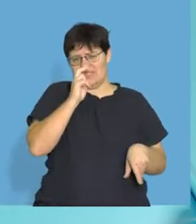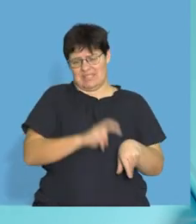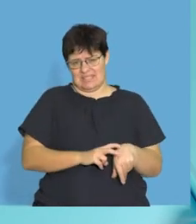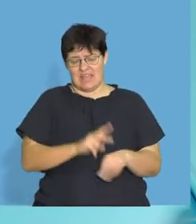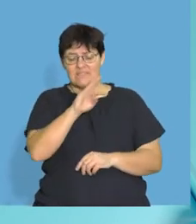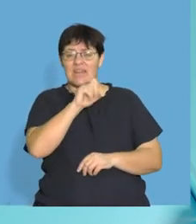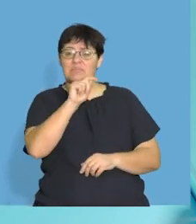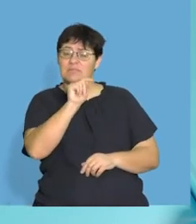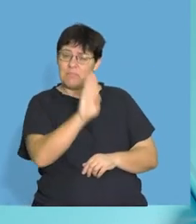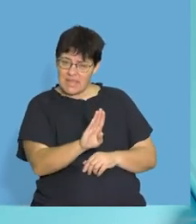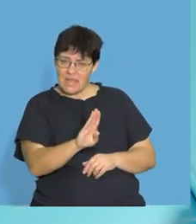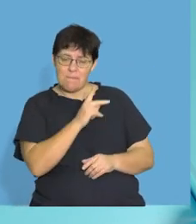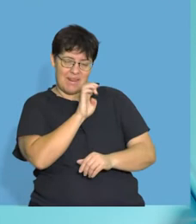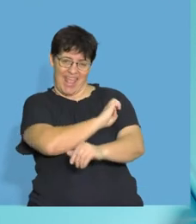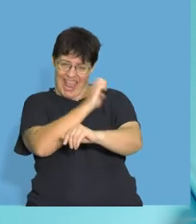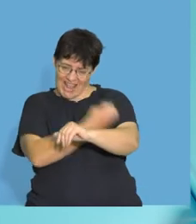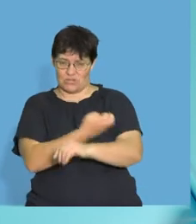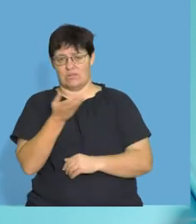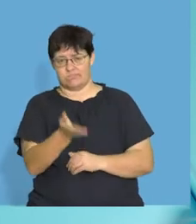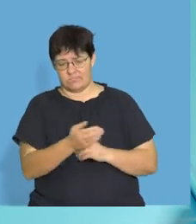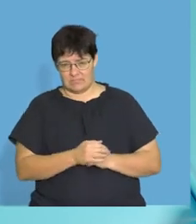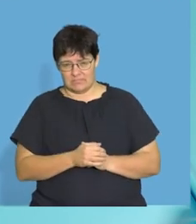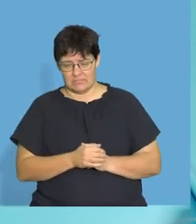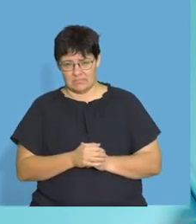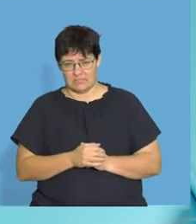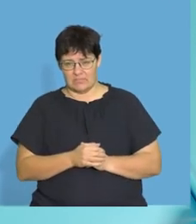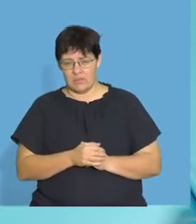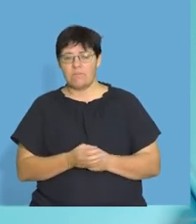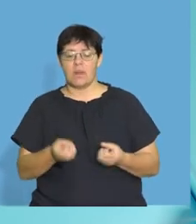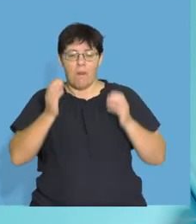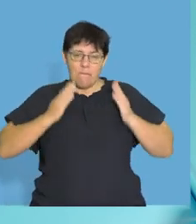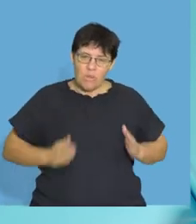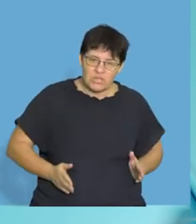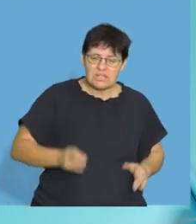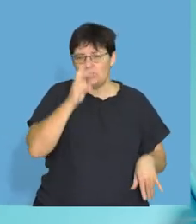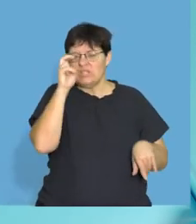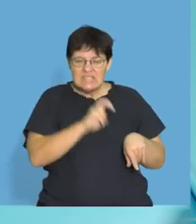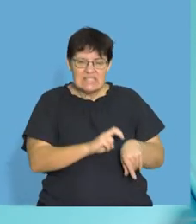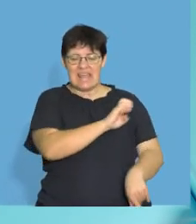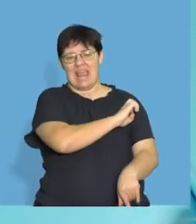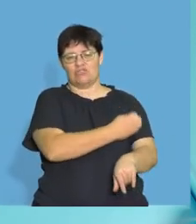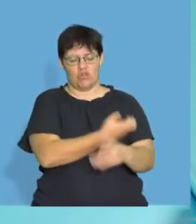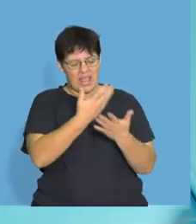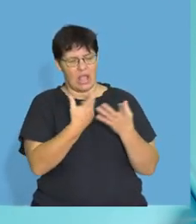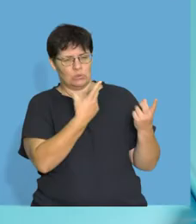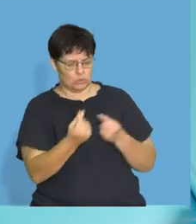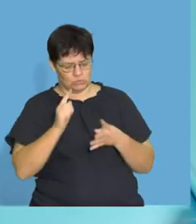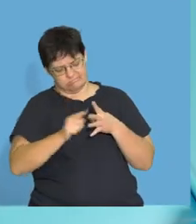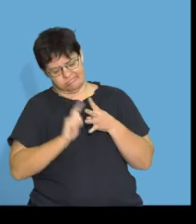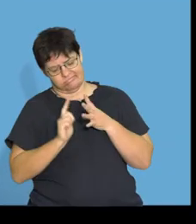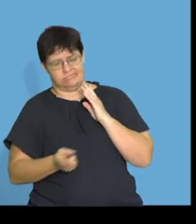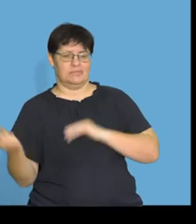is your energy, right? That's really important. It gives your body that energy to do the things during the day.